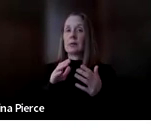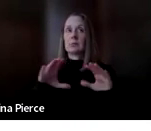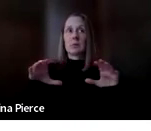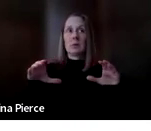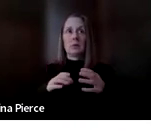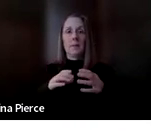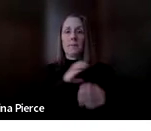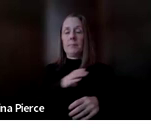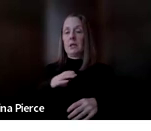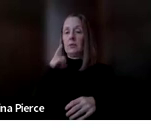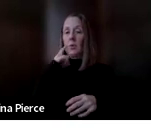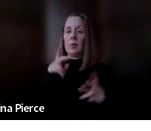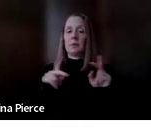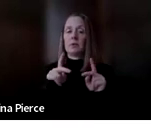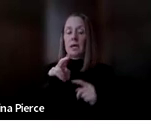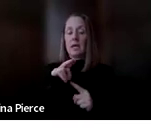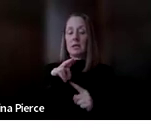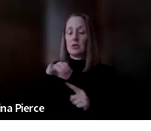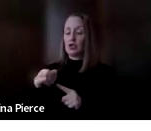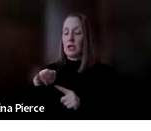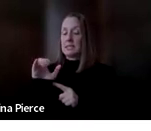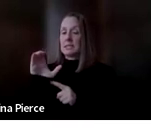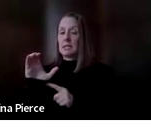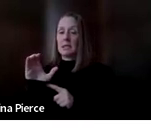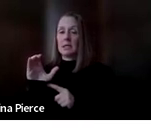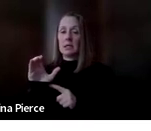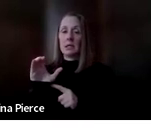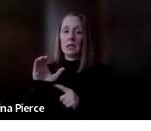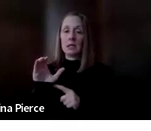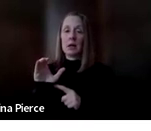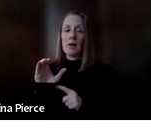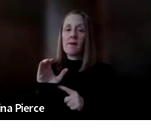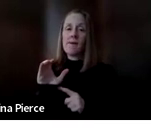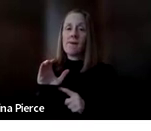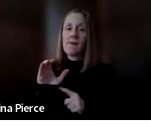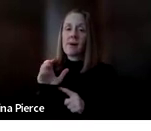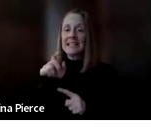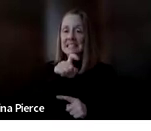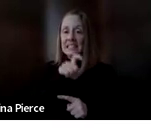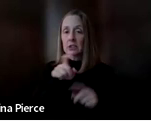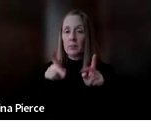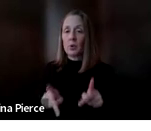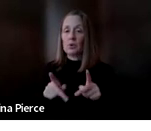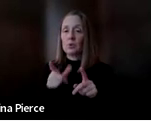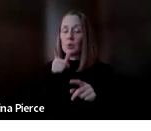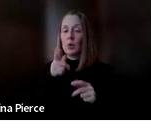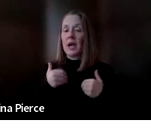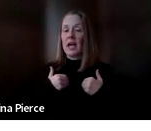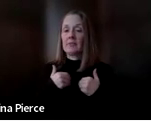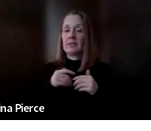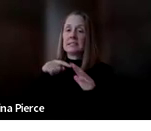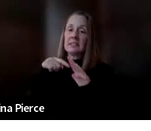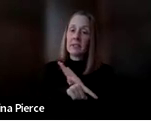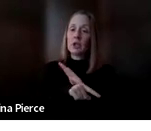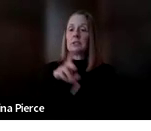Disabilities or NJC for short. And I bring this up because it's really important, especially when we think about introducing